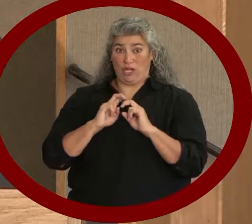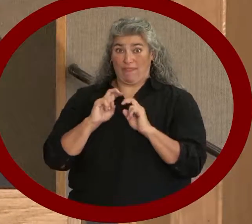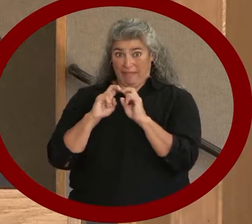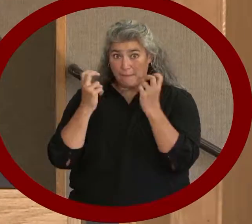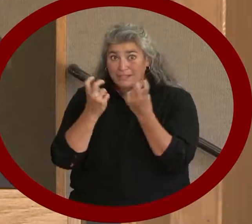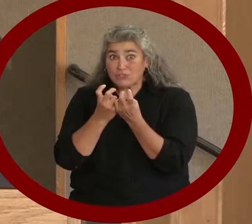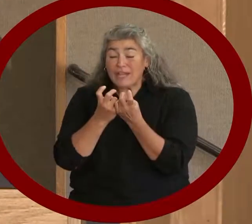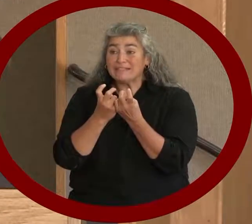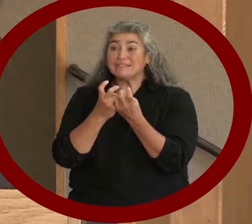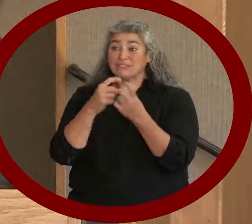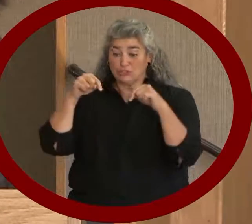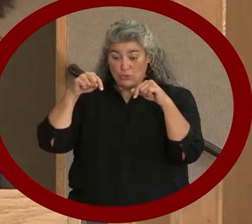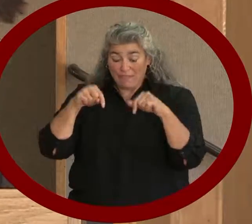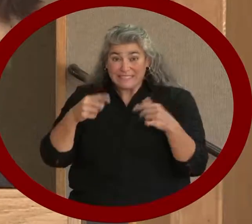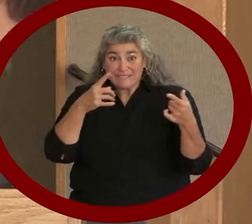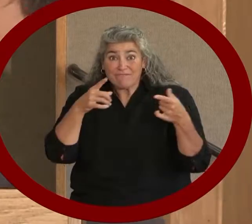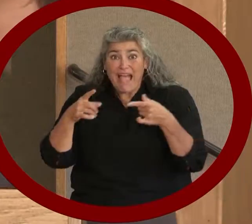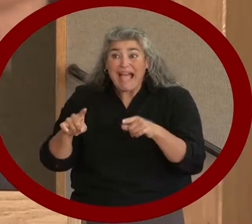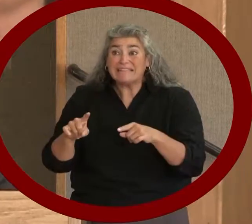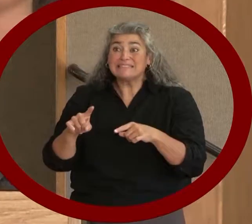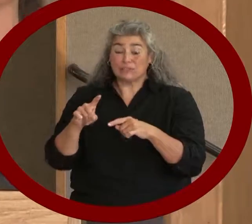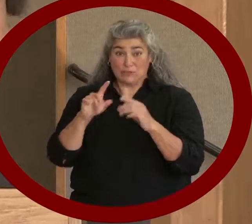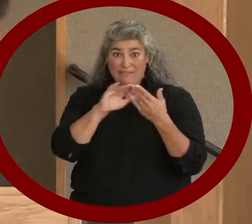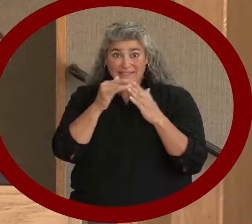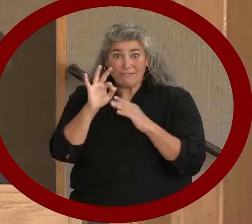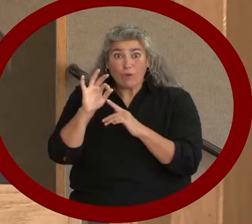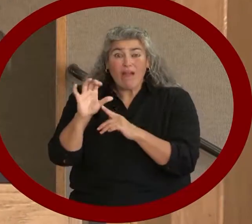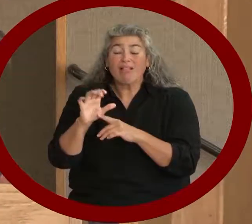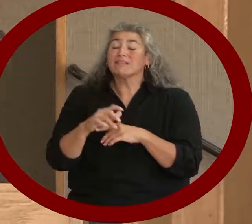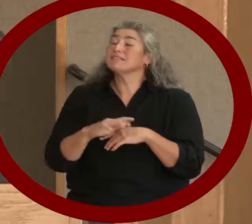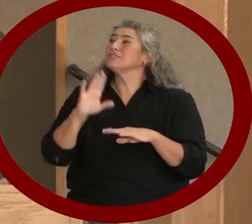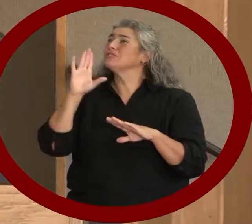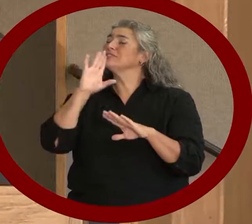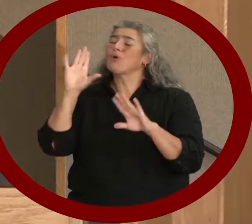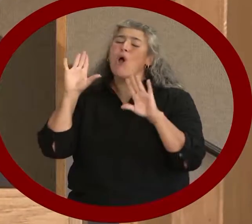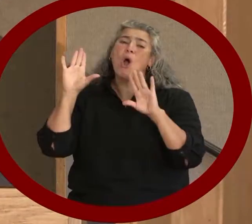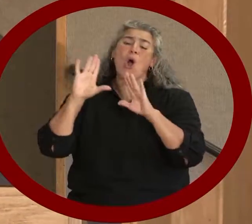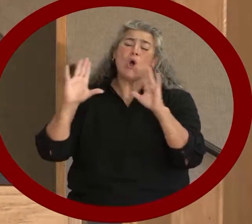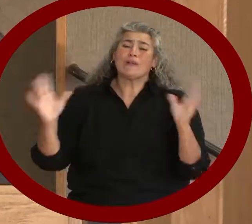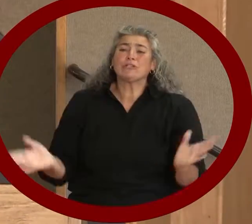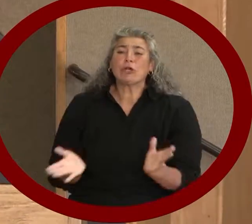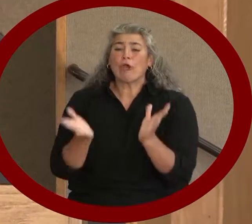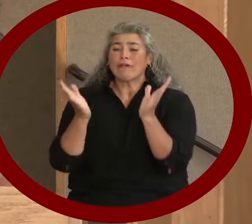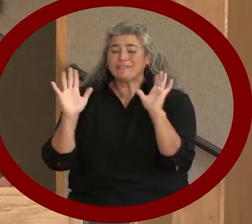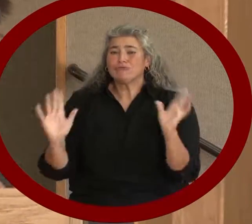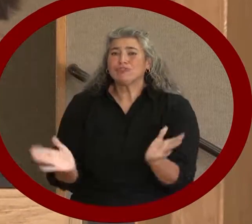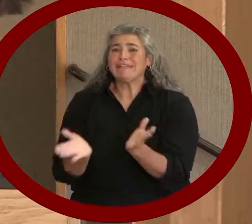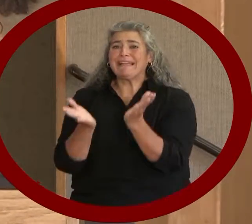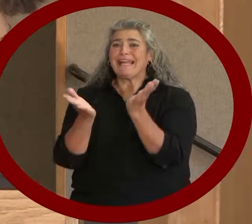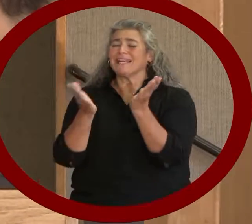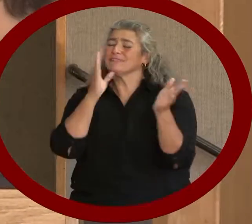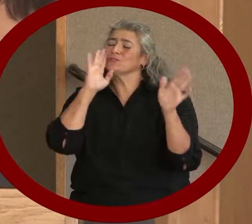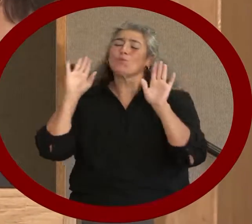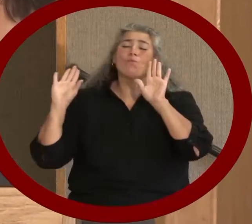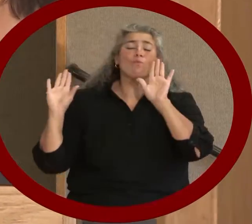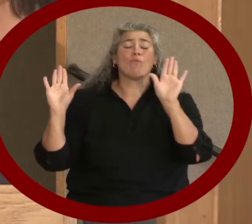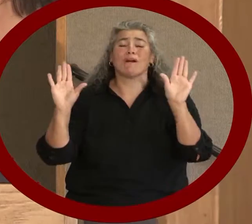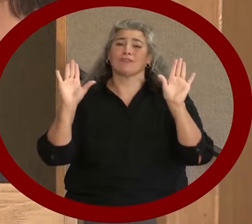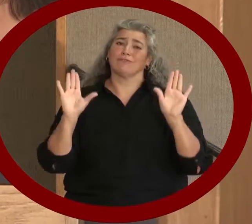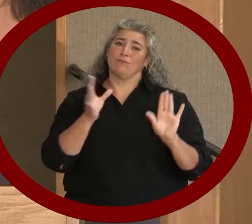And, I especially would like to say thank you, because she's just always been so encouraging, and so really wonderful.